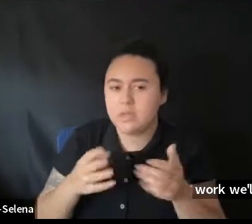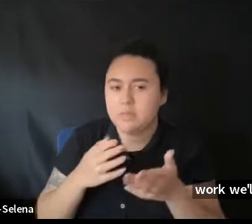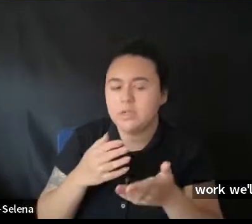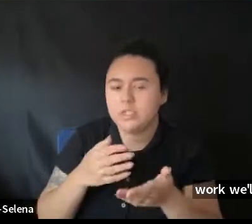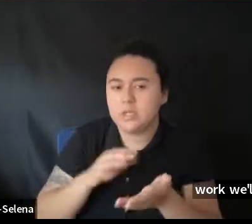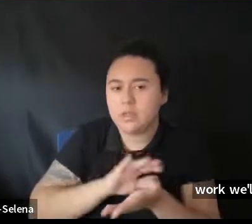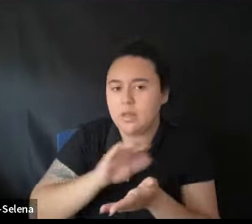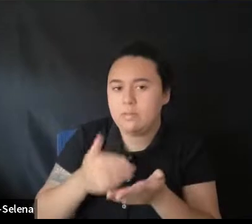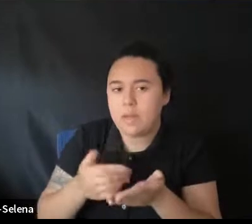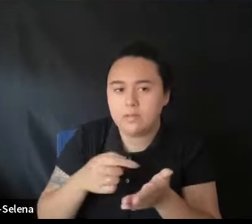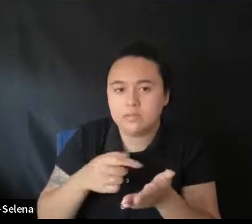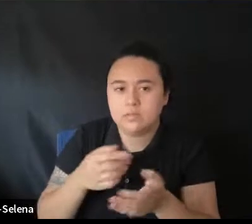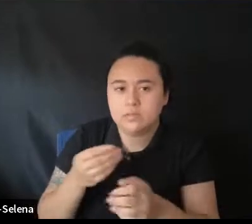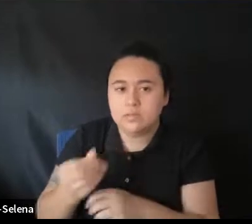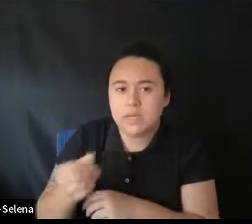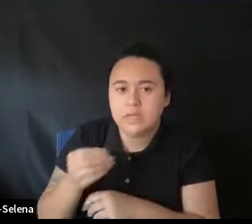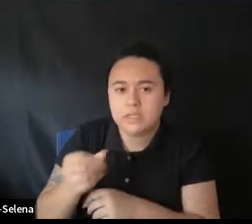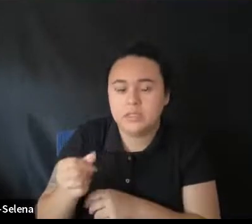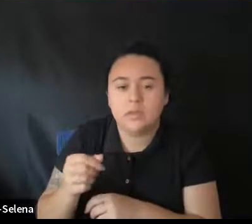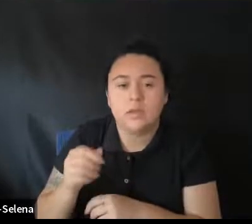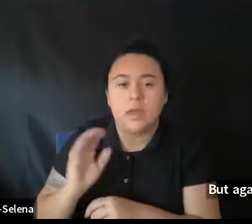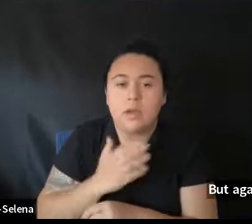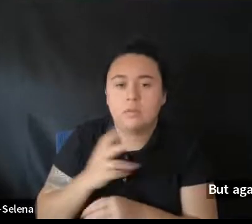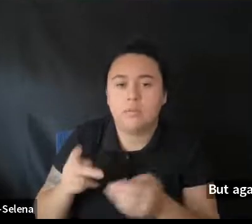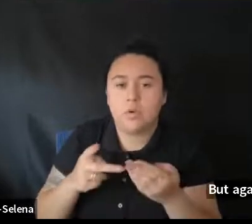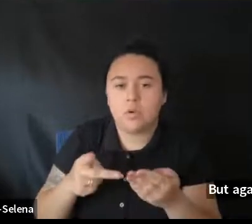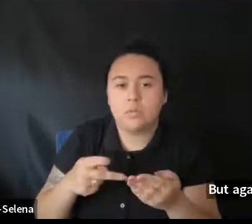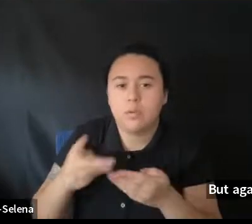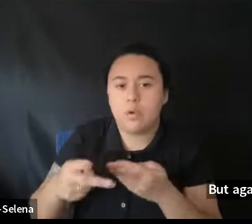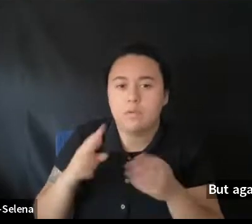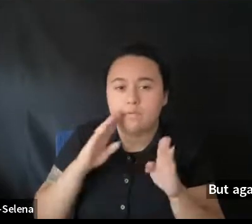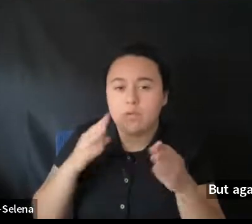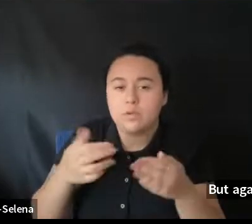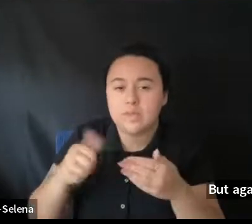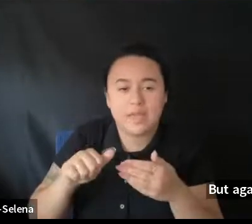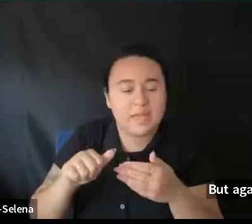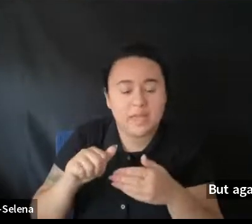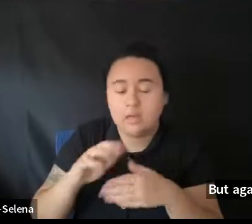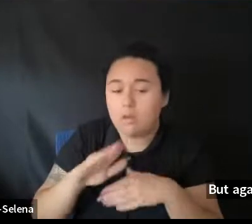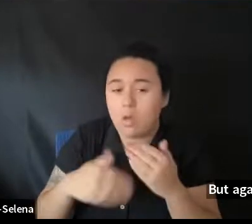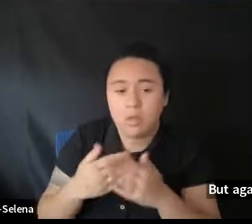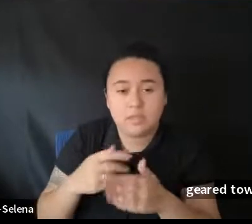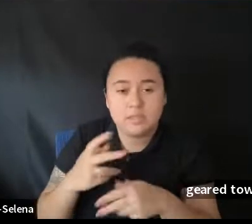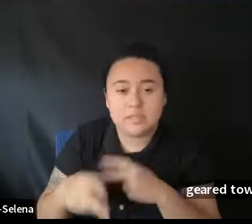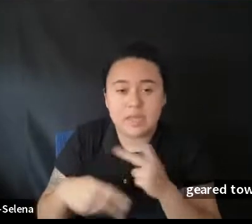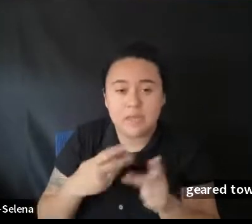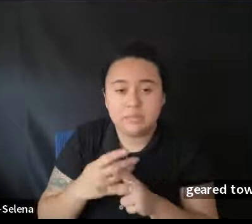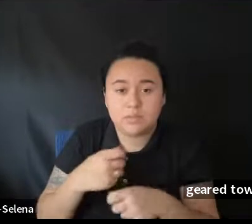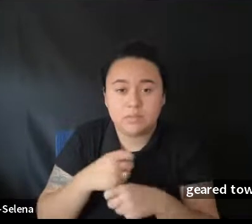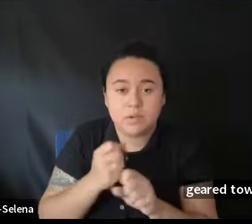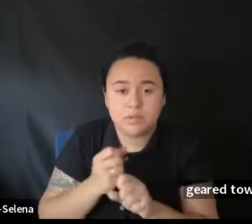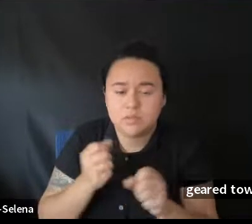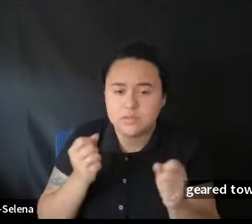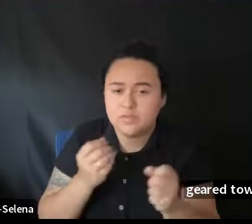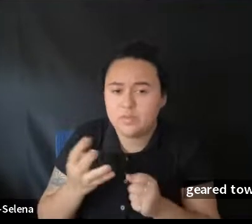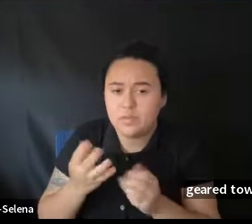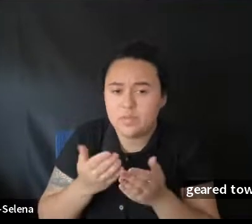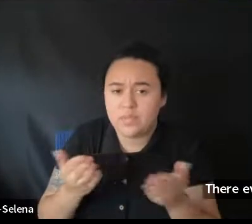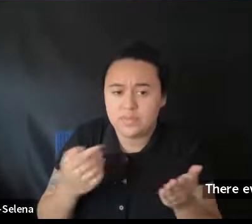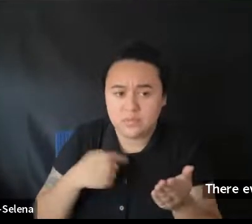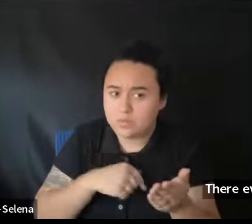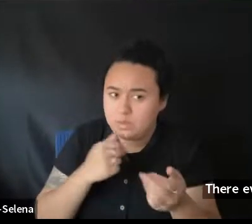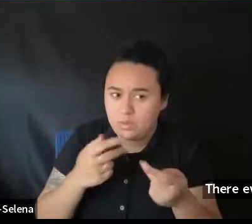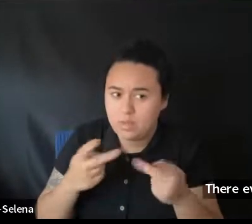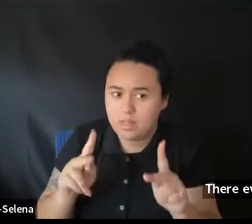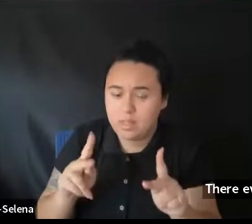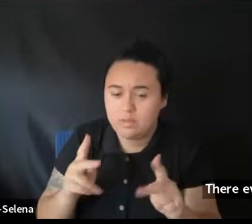Uh. Our program is geared towards any. And all types of production. There are very few things. That we don't allow. There's in fact. Just three things. That we